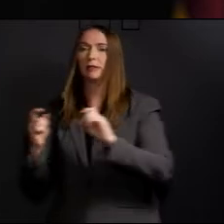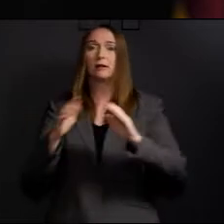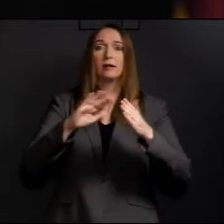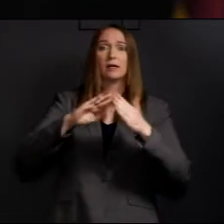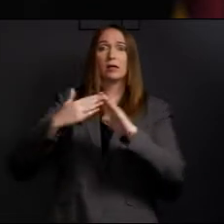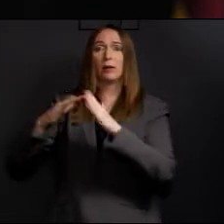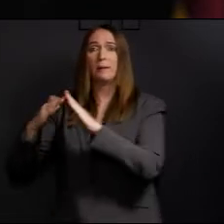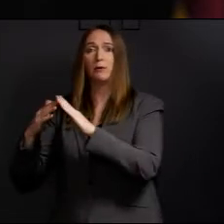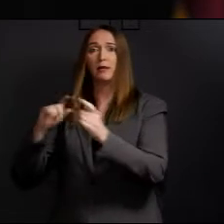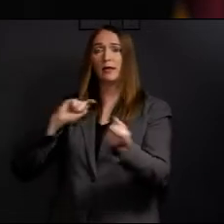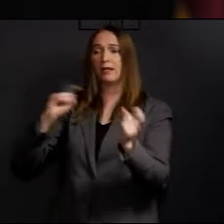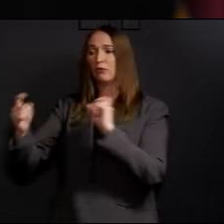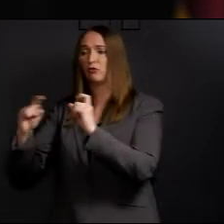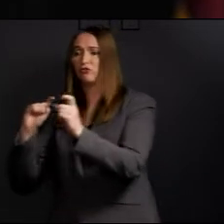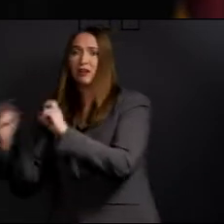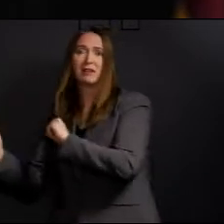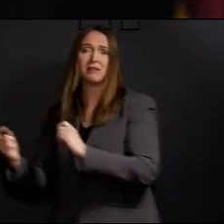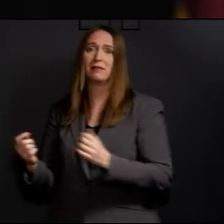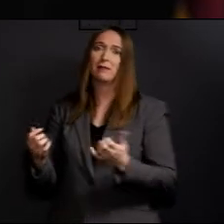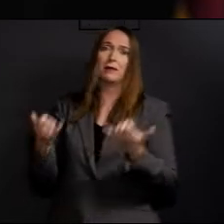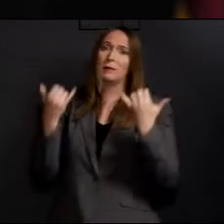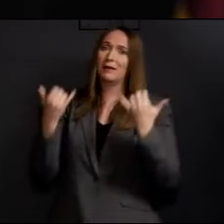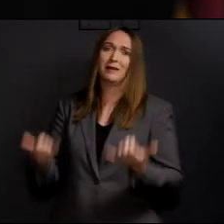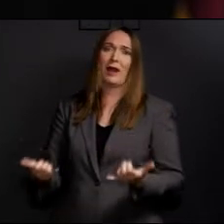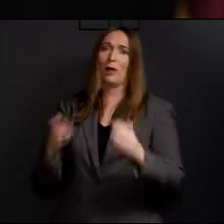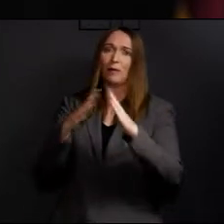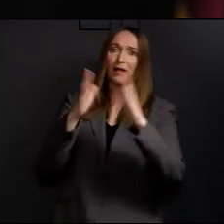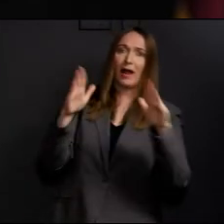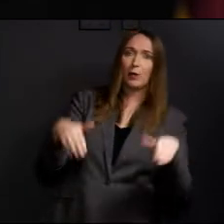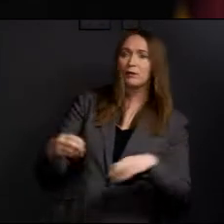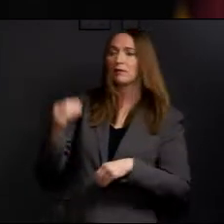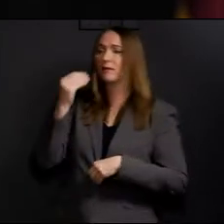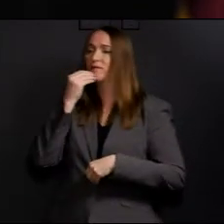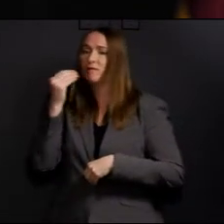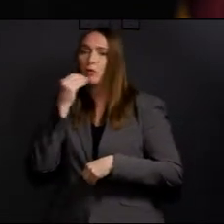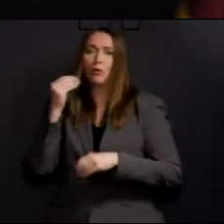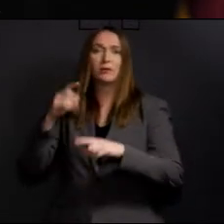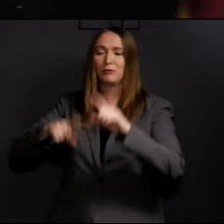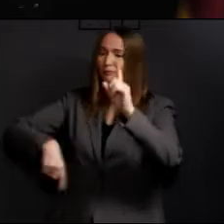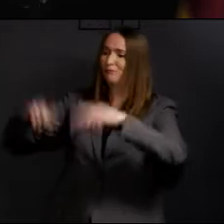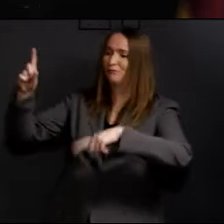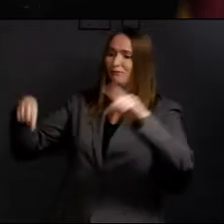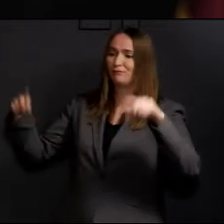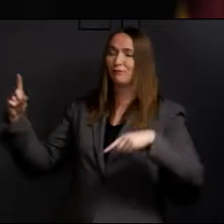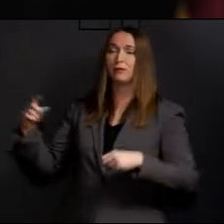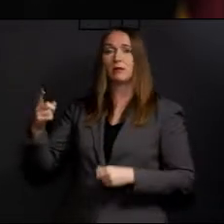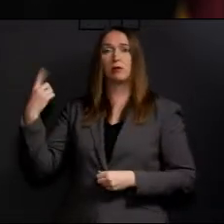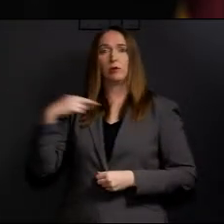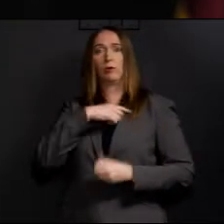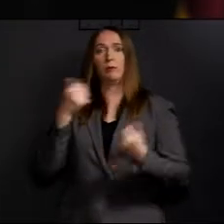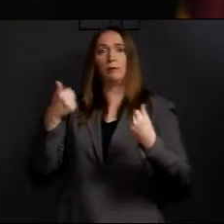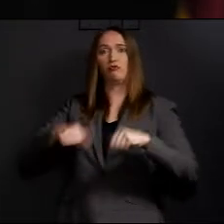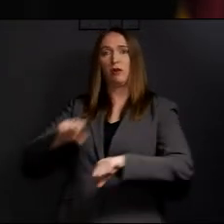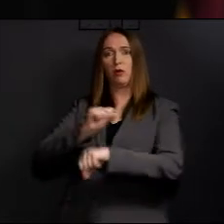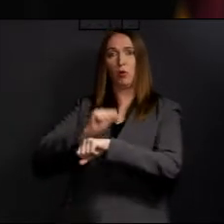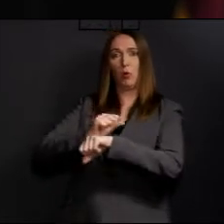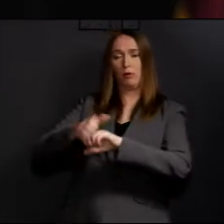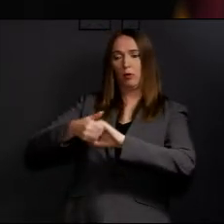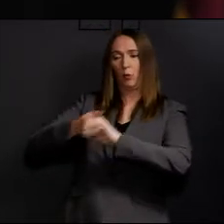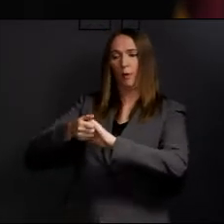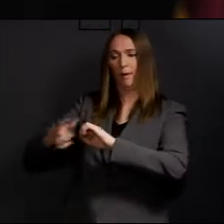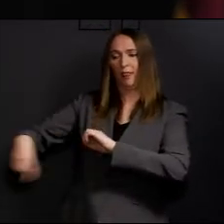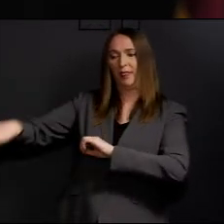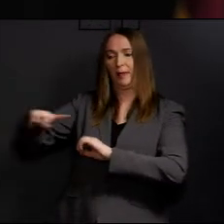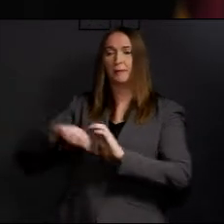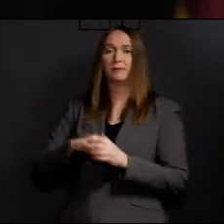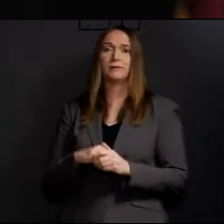food and housing and other needs. So we've been cooperative in this. We learned early on the biggest